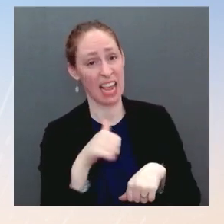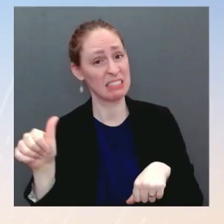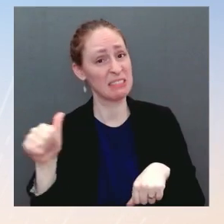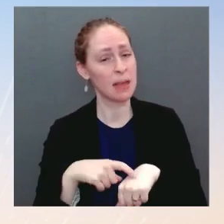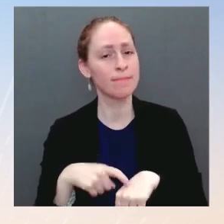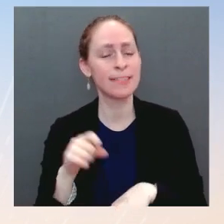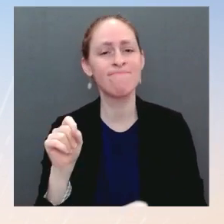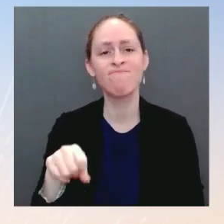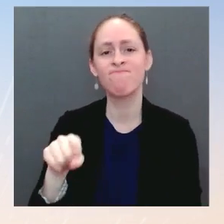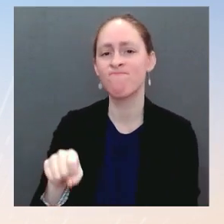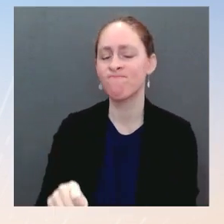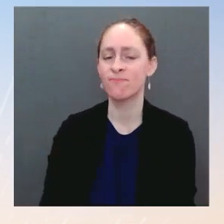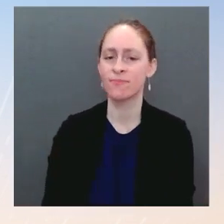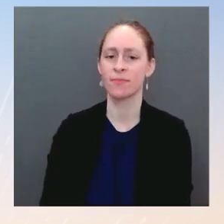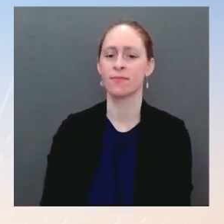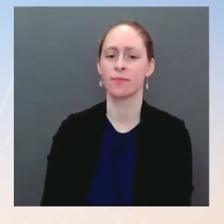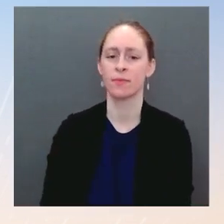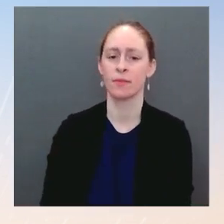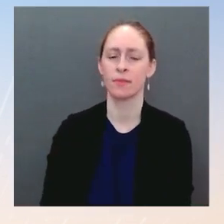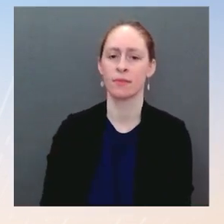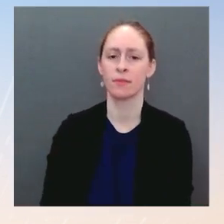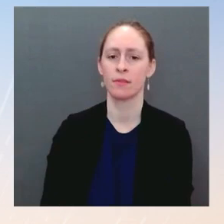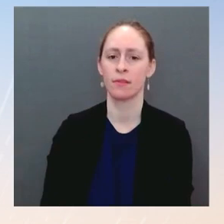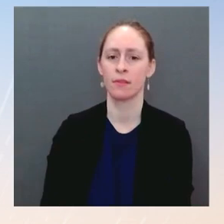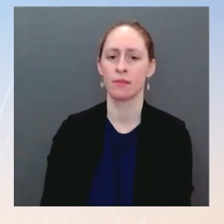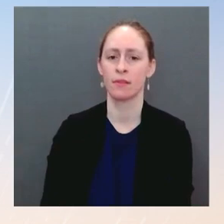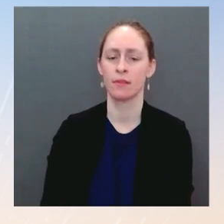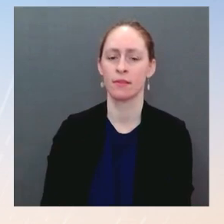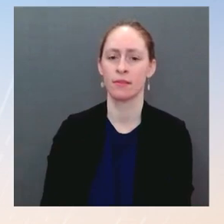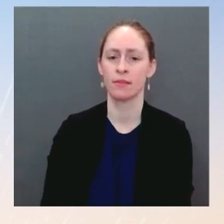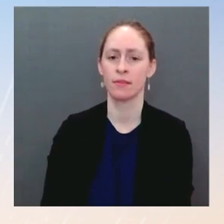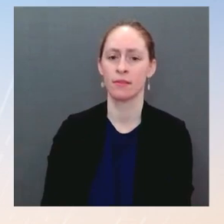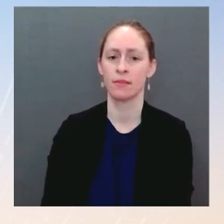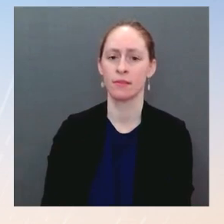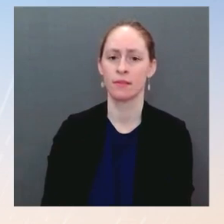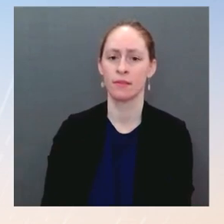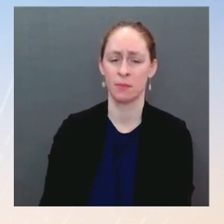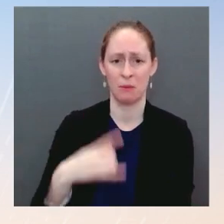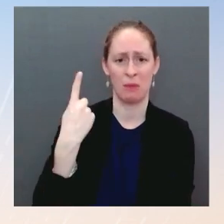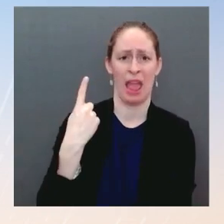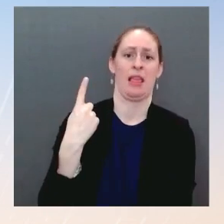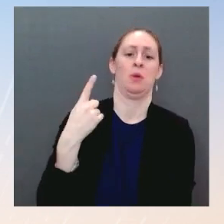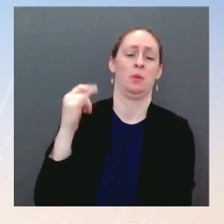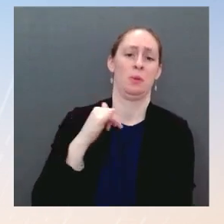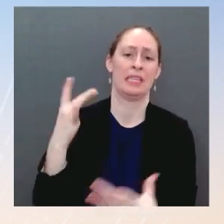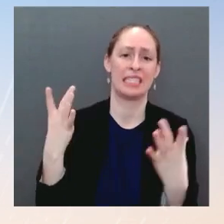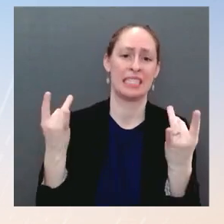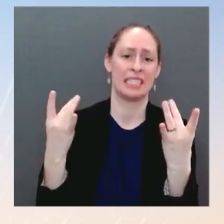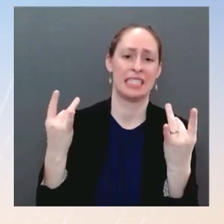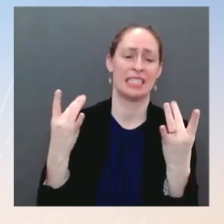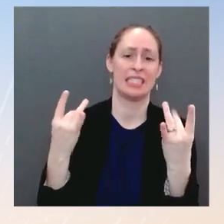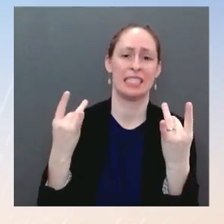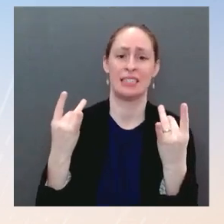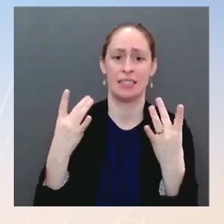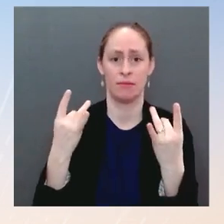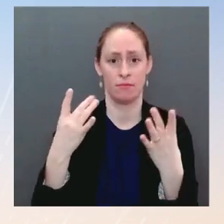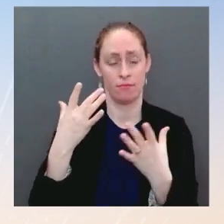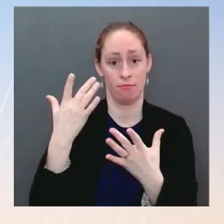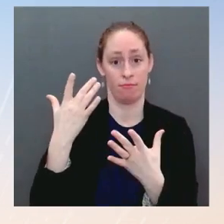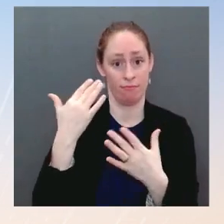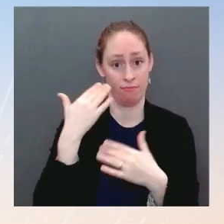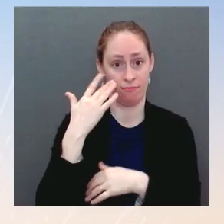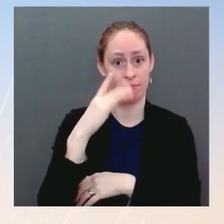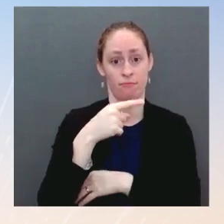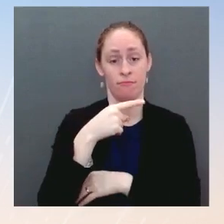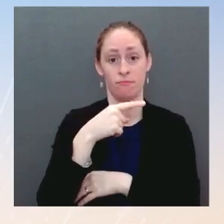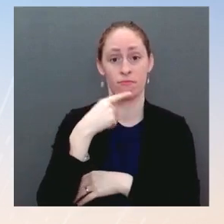one of the complicating factors here is that Russia is now surrounding Ukraine from a variety of different places, right? They're not just on the east. They're on the north.